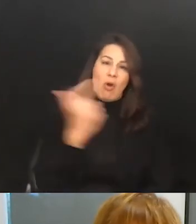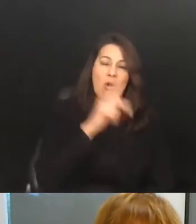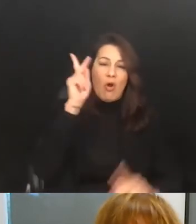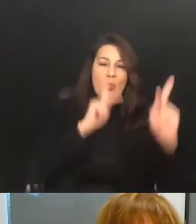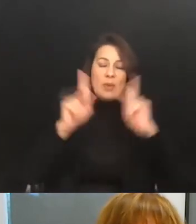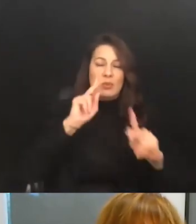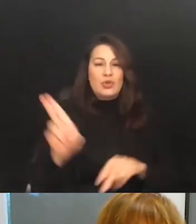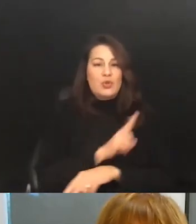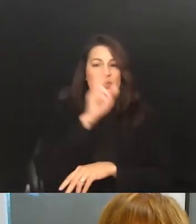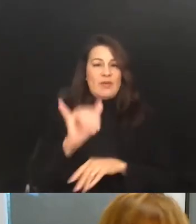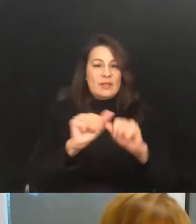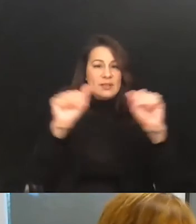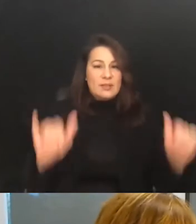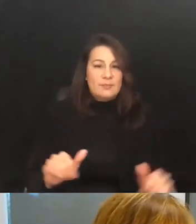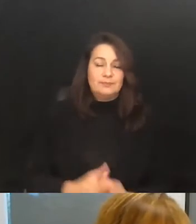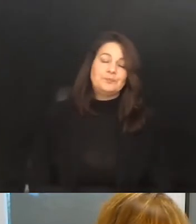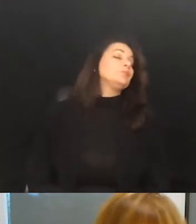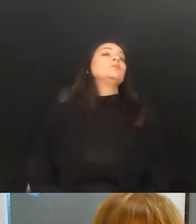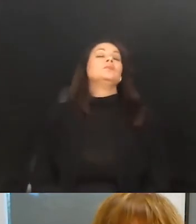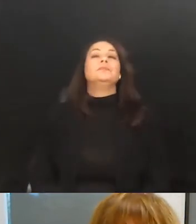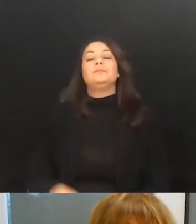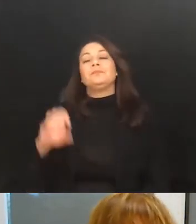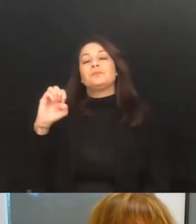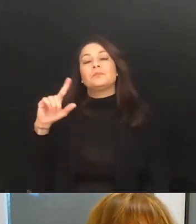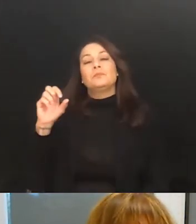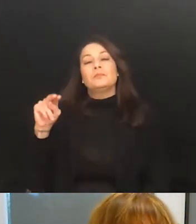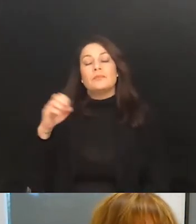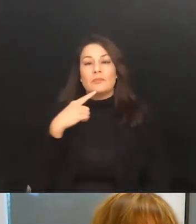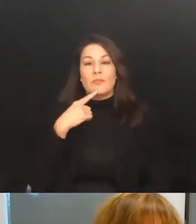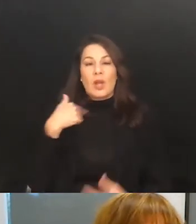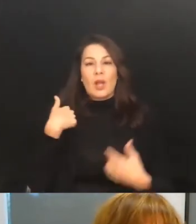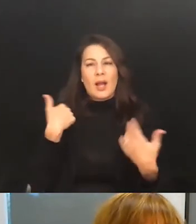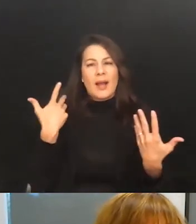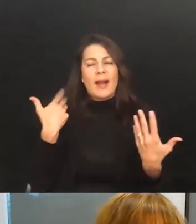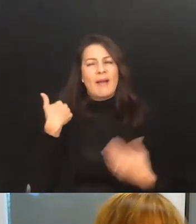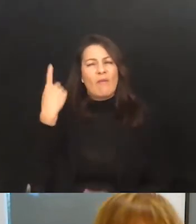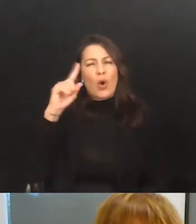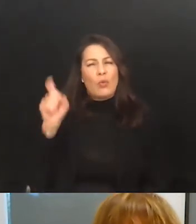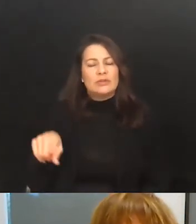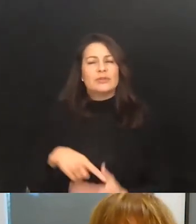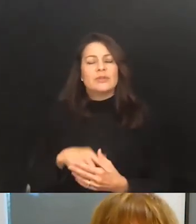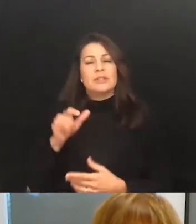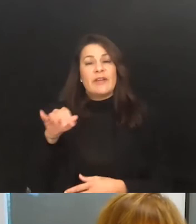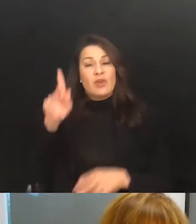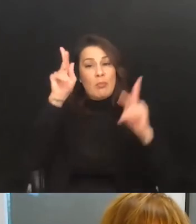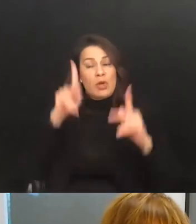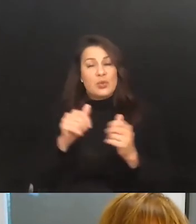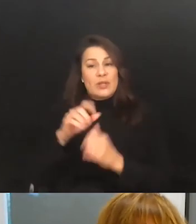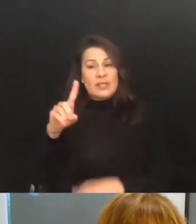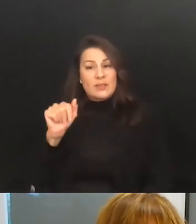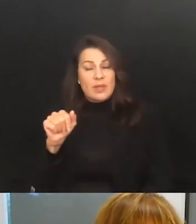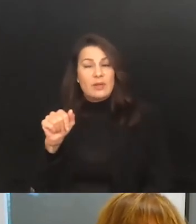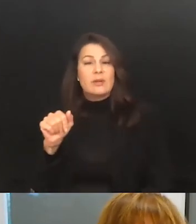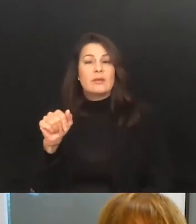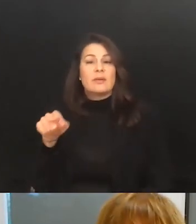So I just want to follow up on that question. Cause one of the questions I had is how, how, if you're a person with a disability or representing